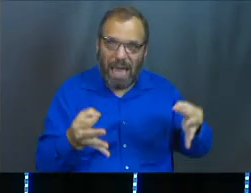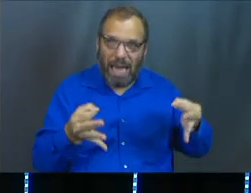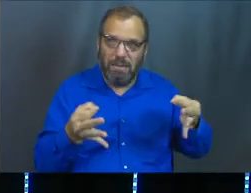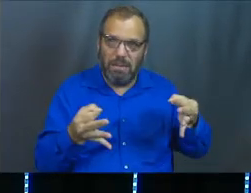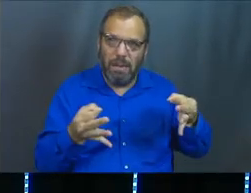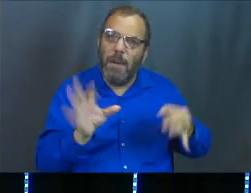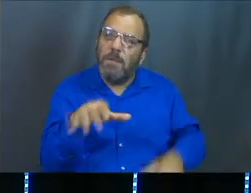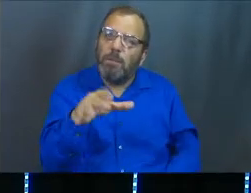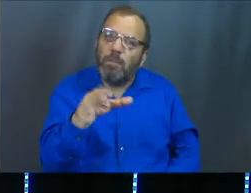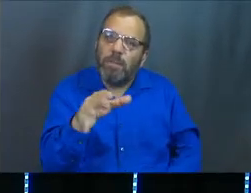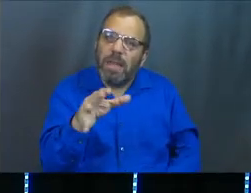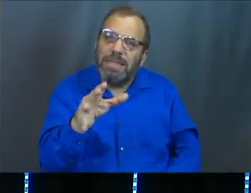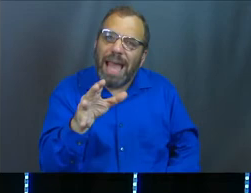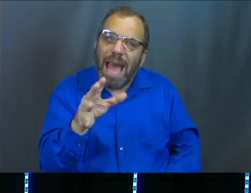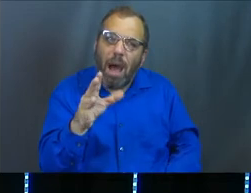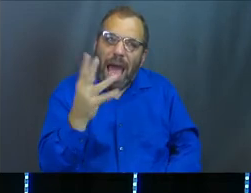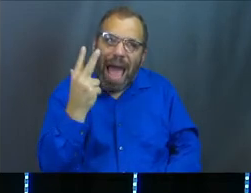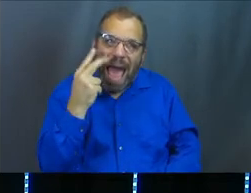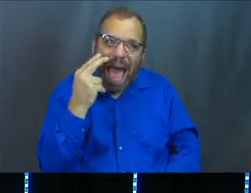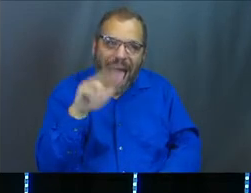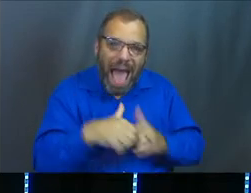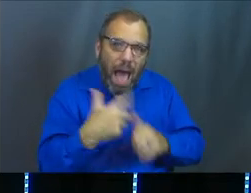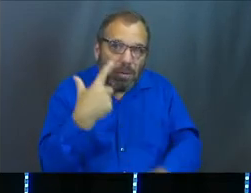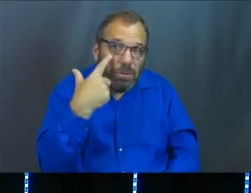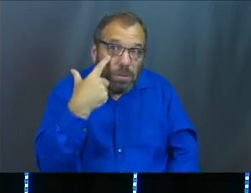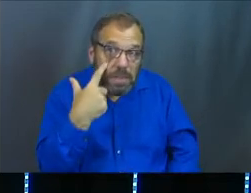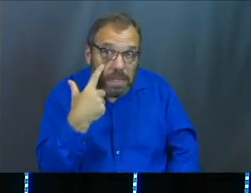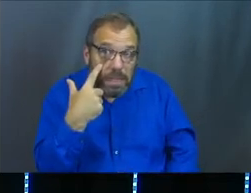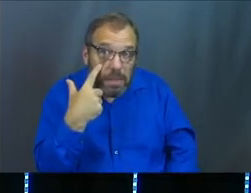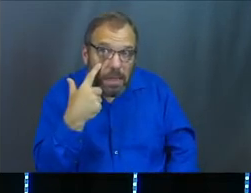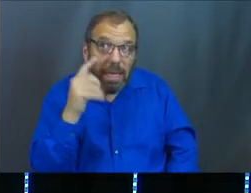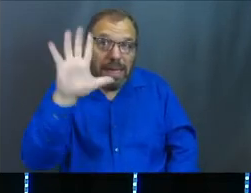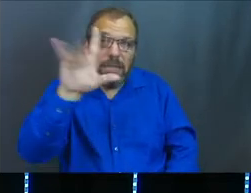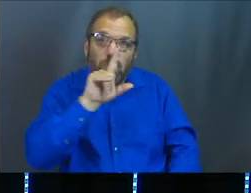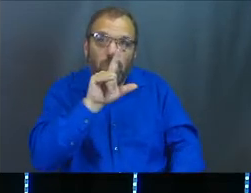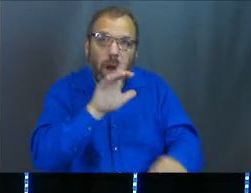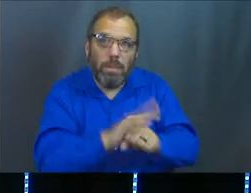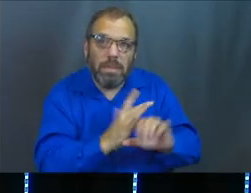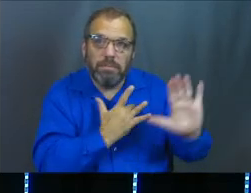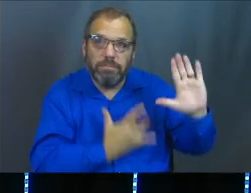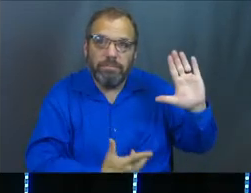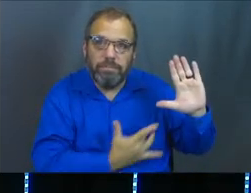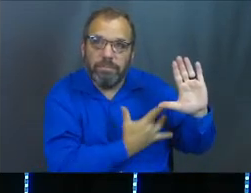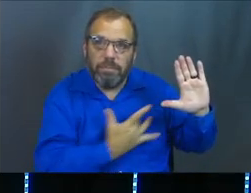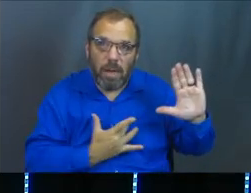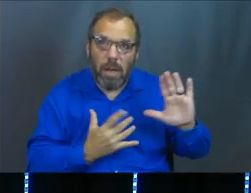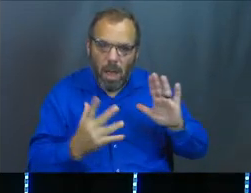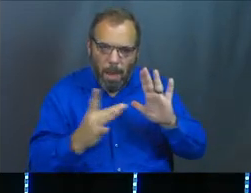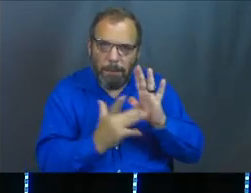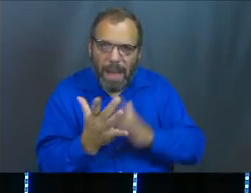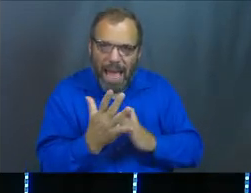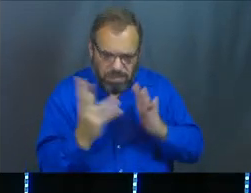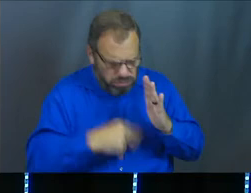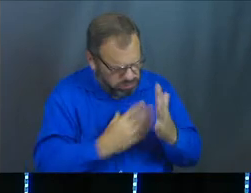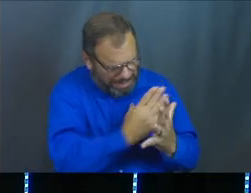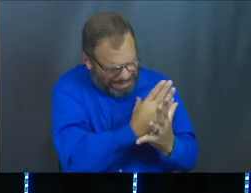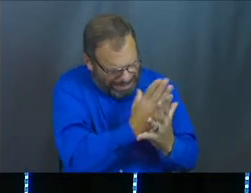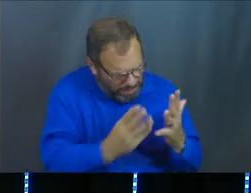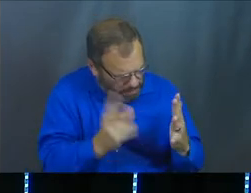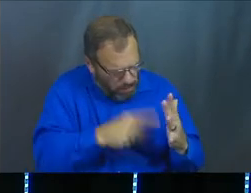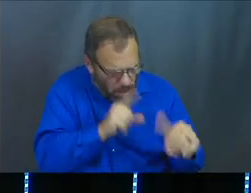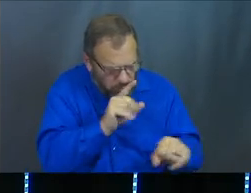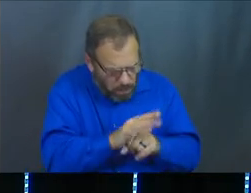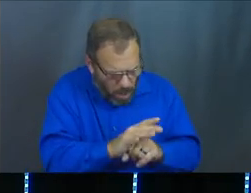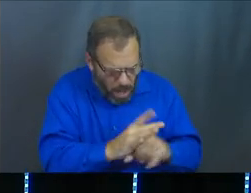And where do you see that the most clearly? Well, you see it in the promises of God. As go into the scripture, read the promises. The